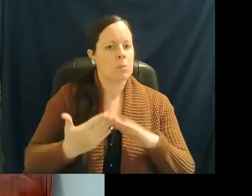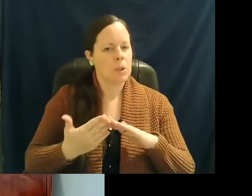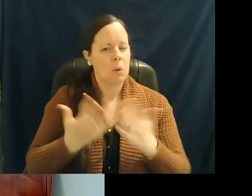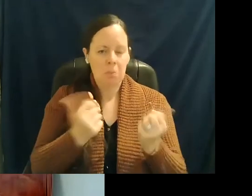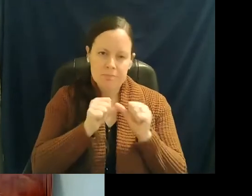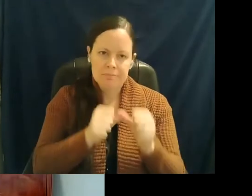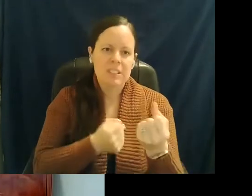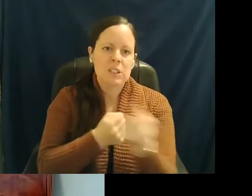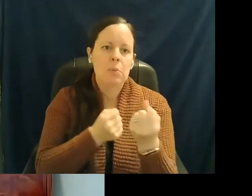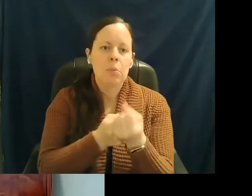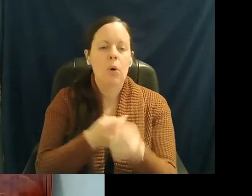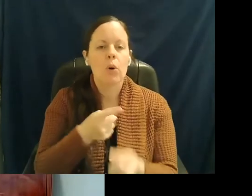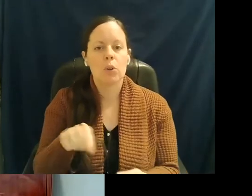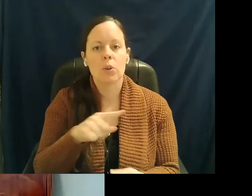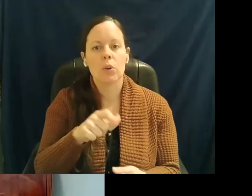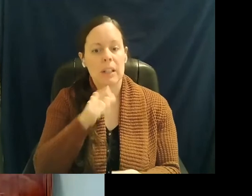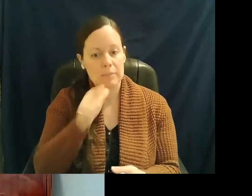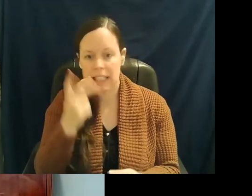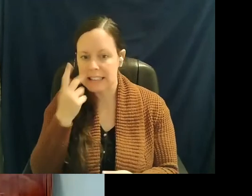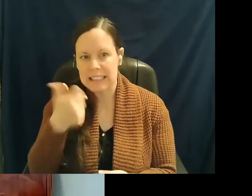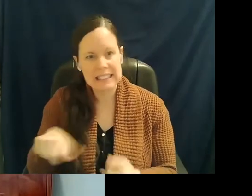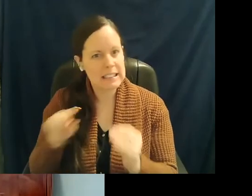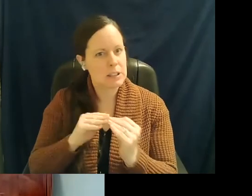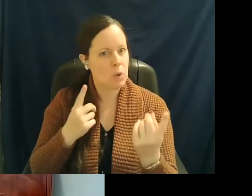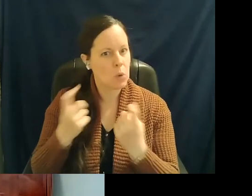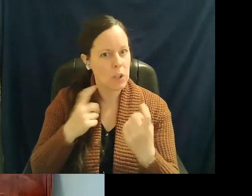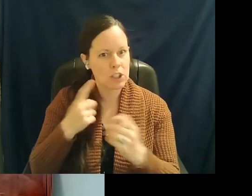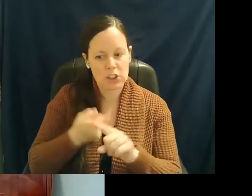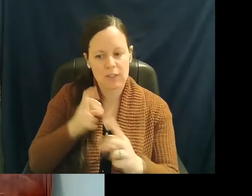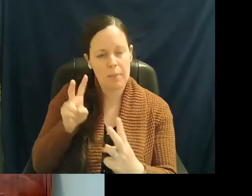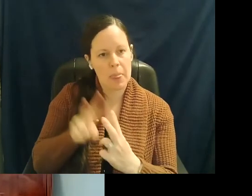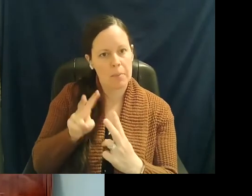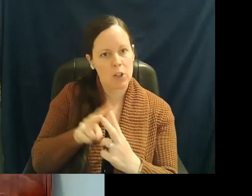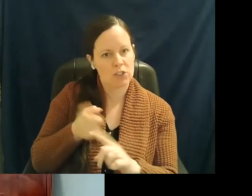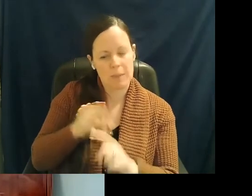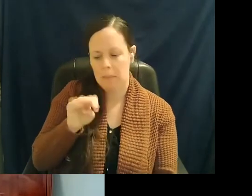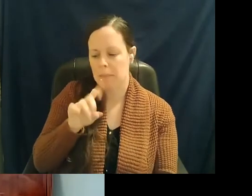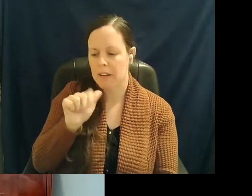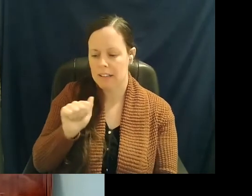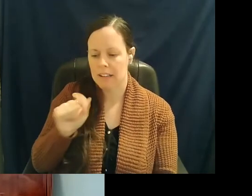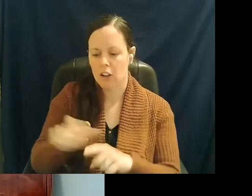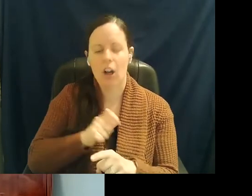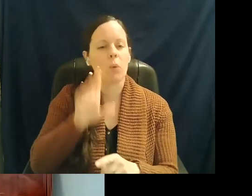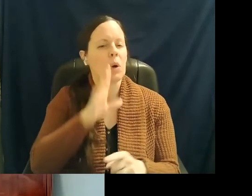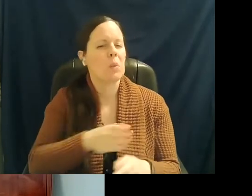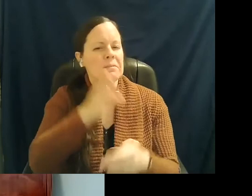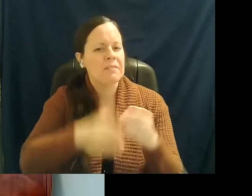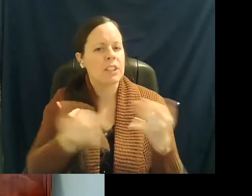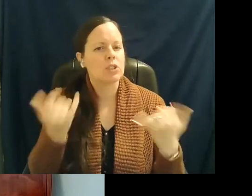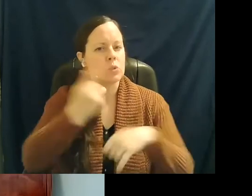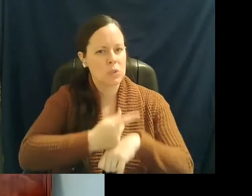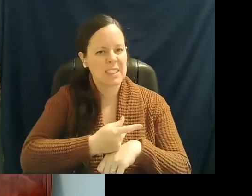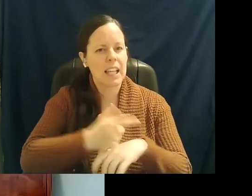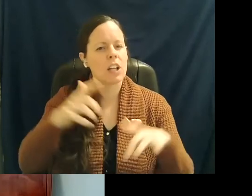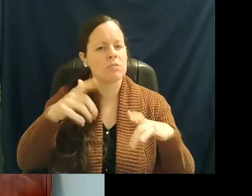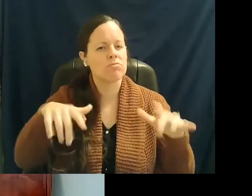you. Not seeing any additional questions from our partners on the call from the media. We'll go ahead and conclude for today. The recording will be posted